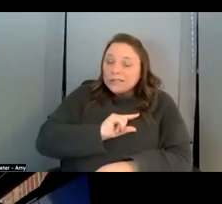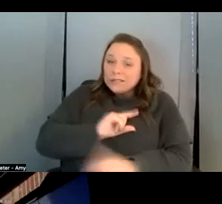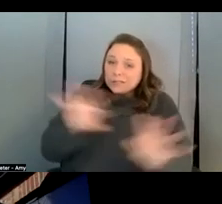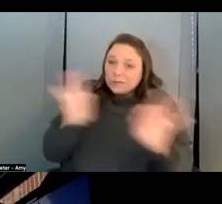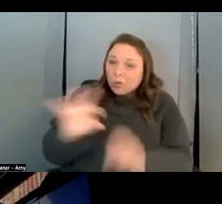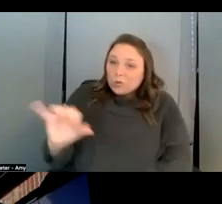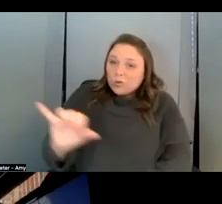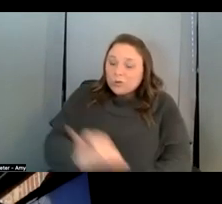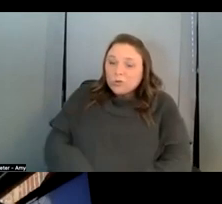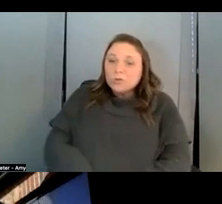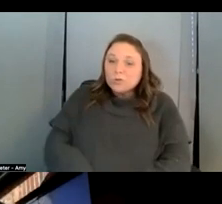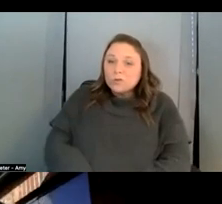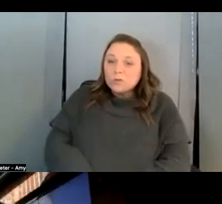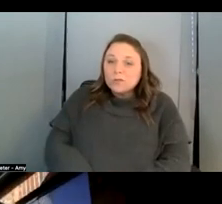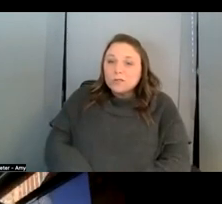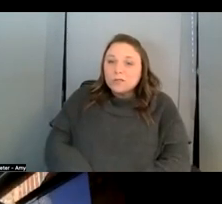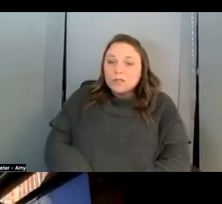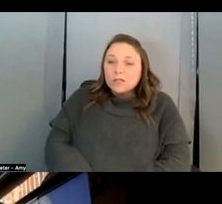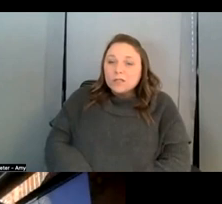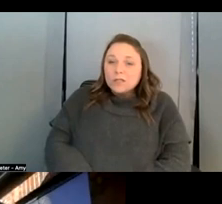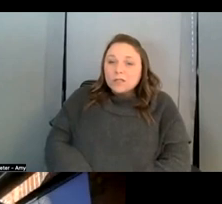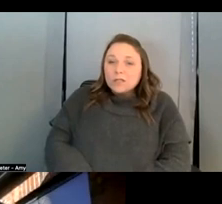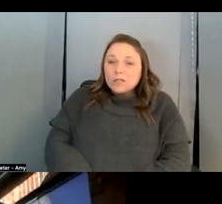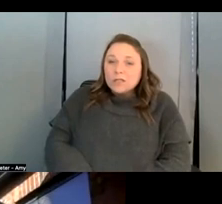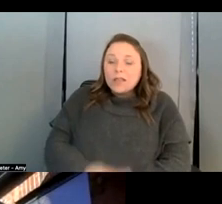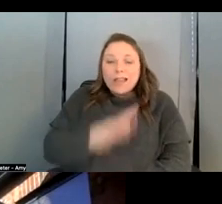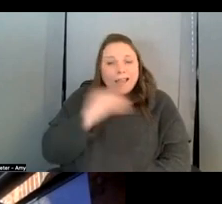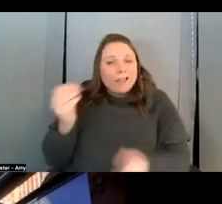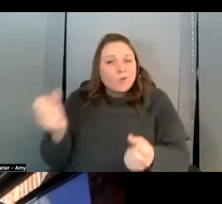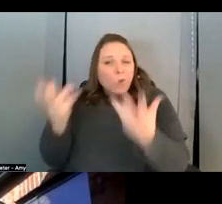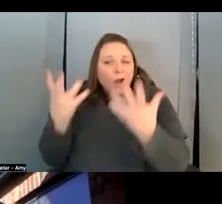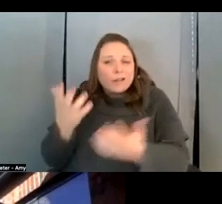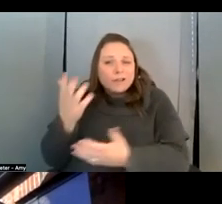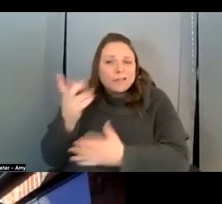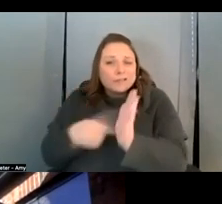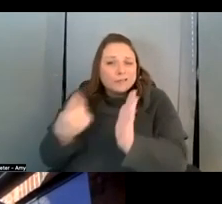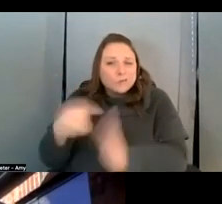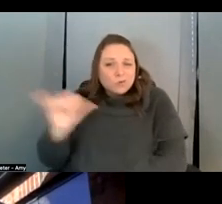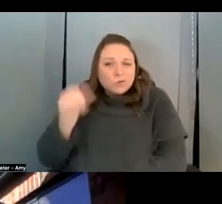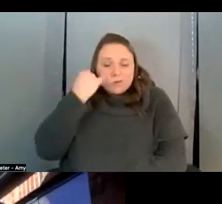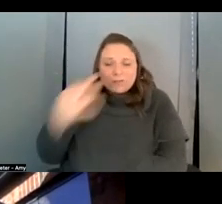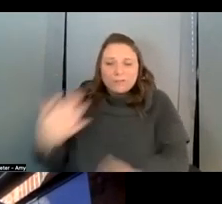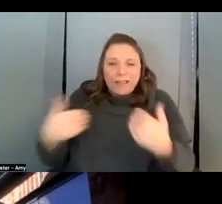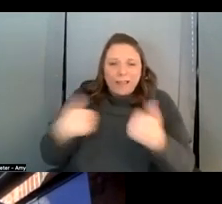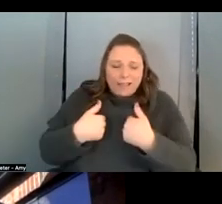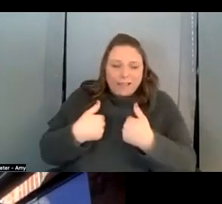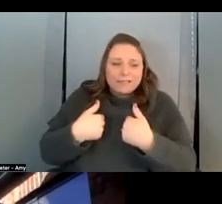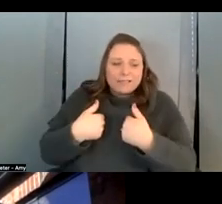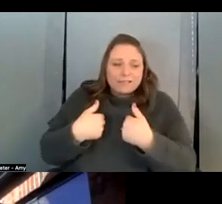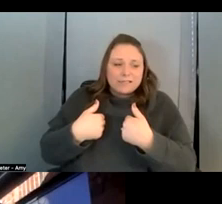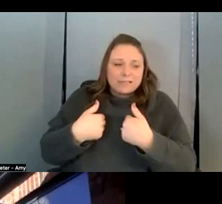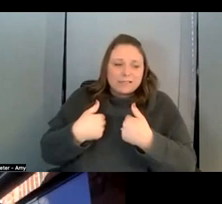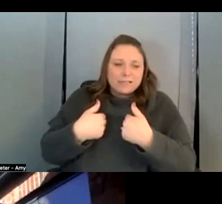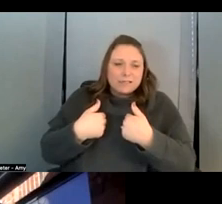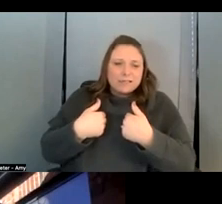and uh and the quantity to some degree because even if i had you know um i